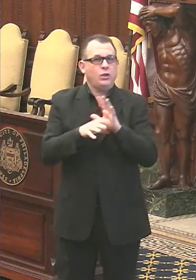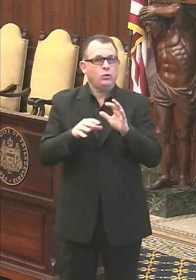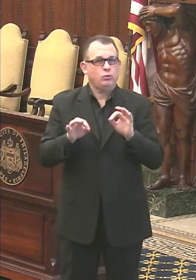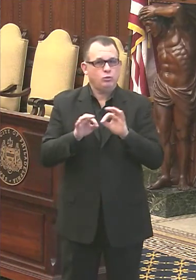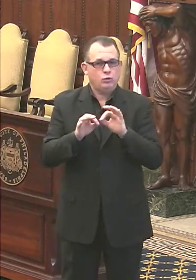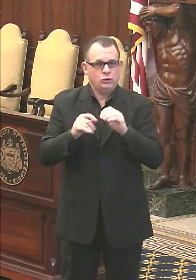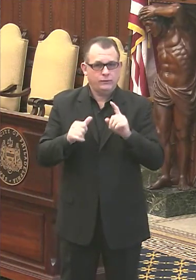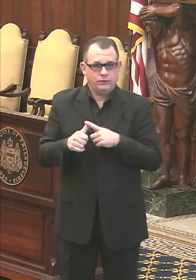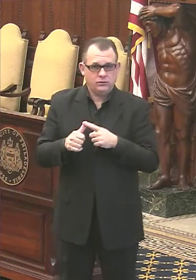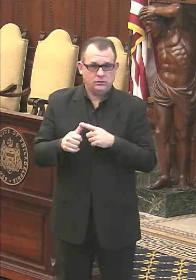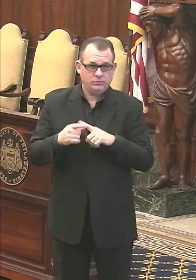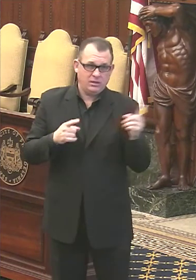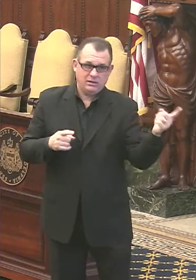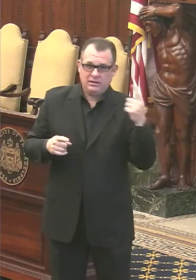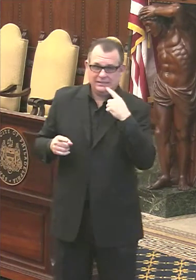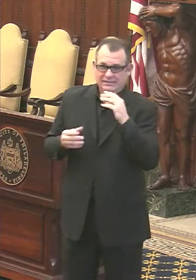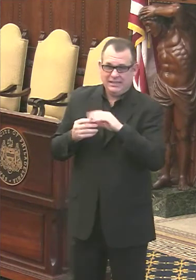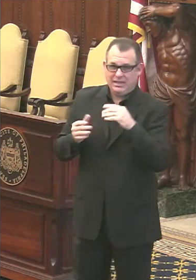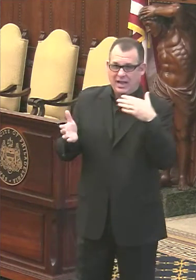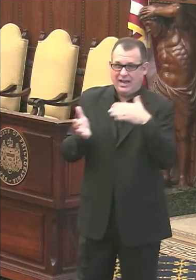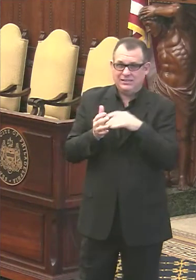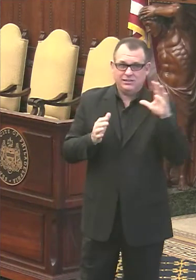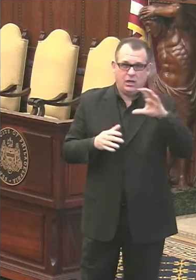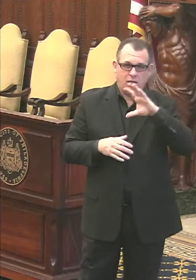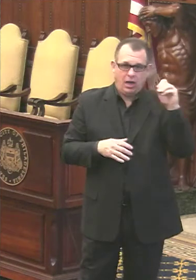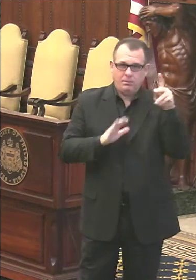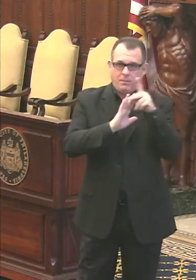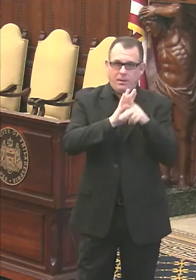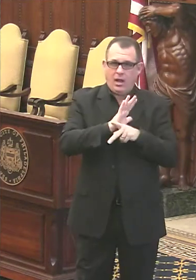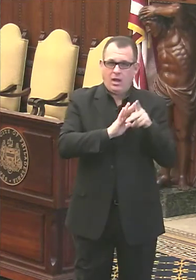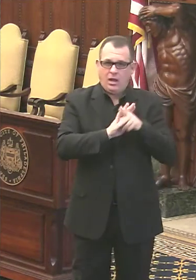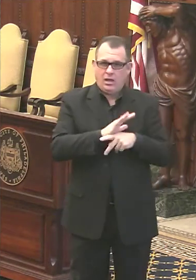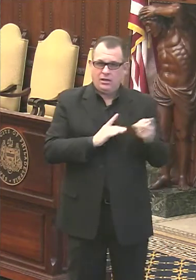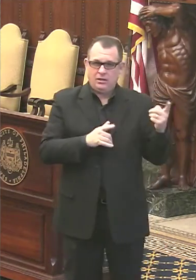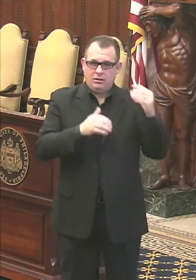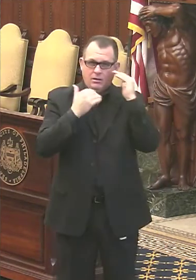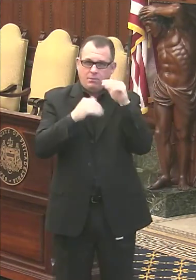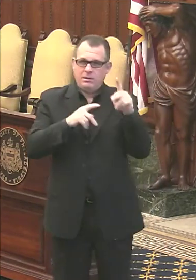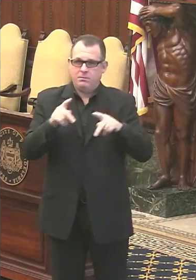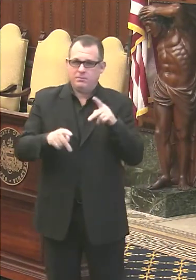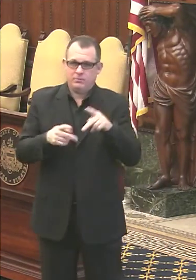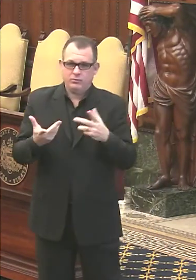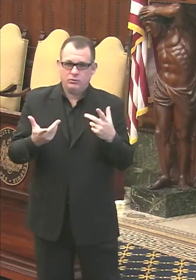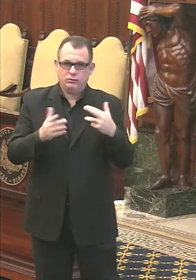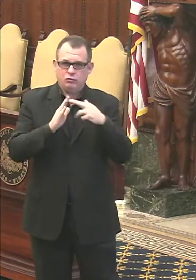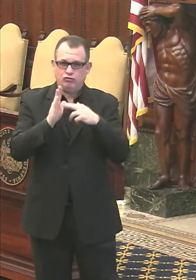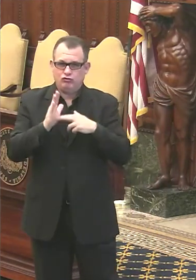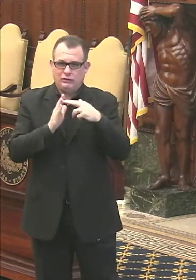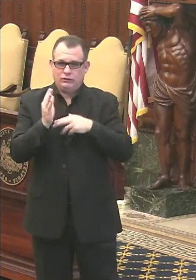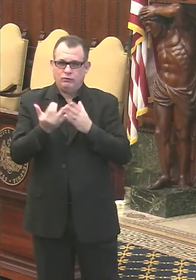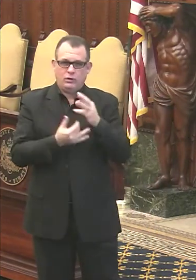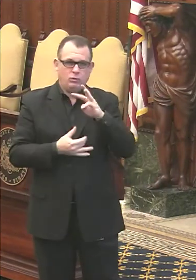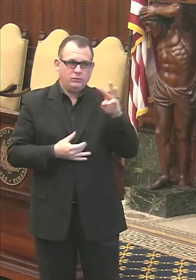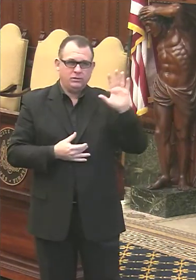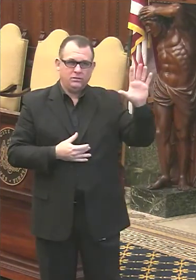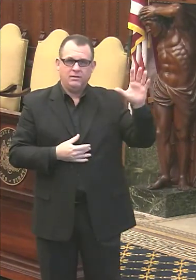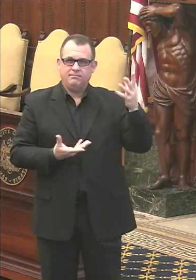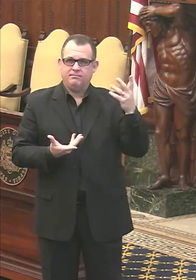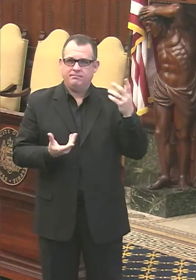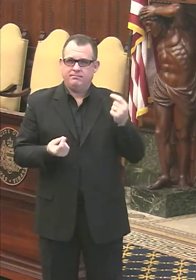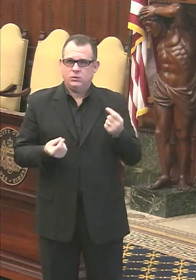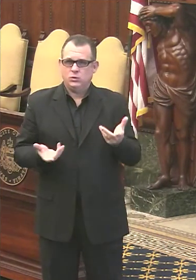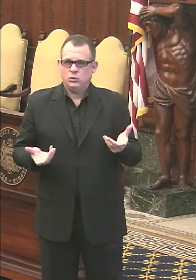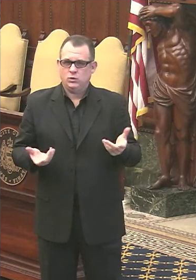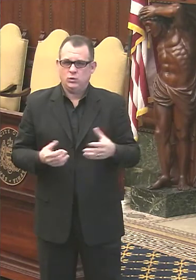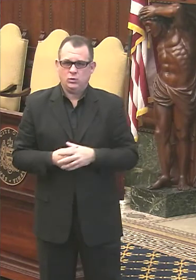that's against their company policy to limit people either registering through the website portal or in their stores. Uh,